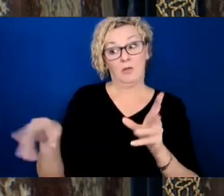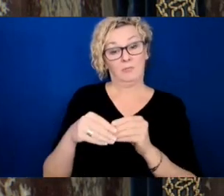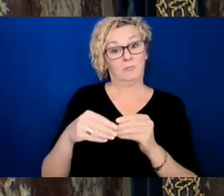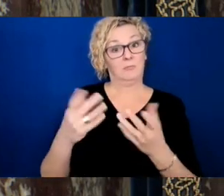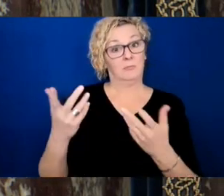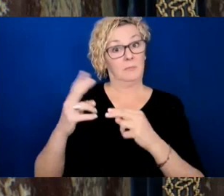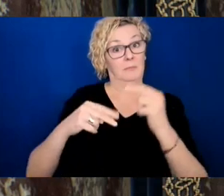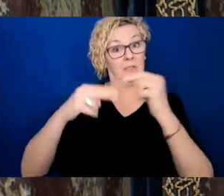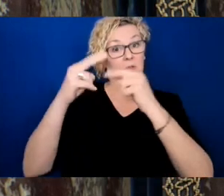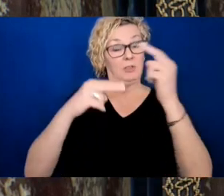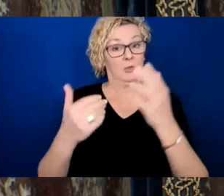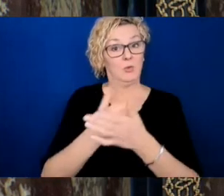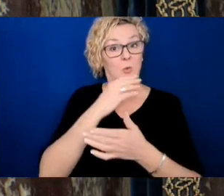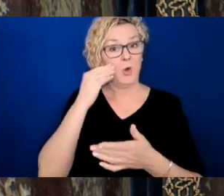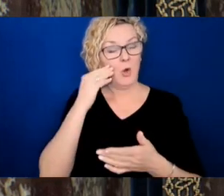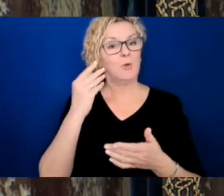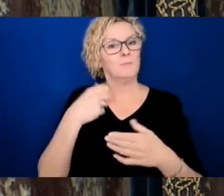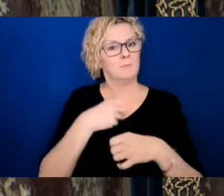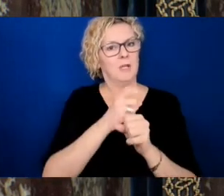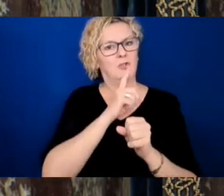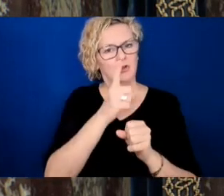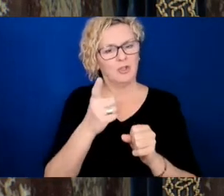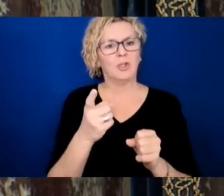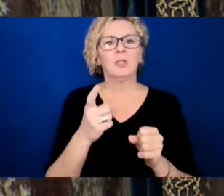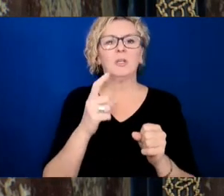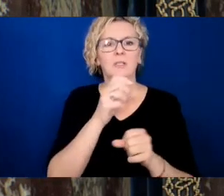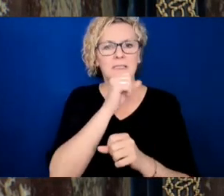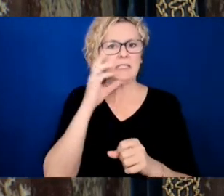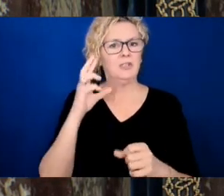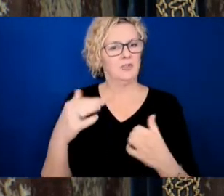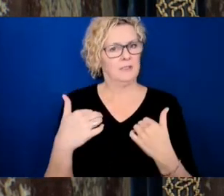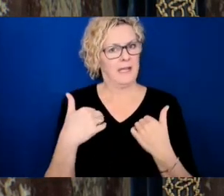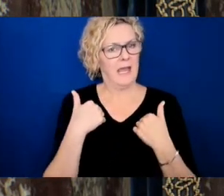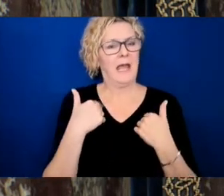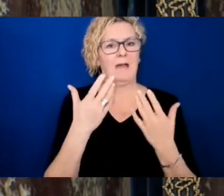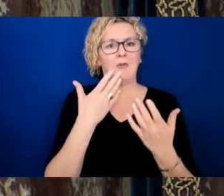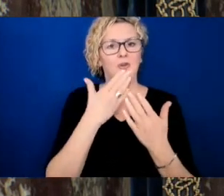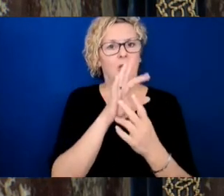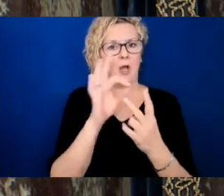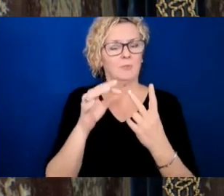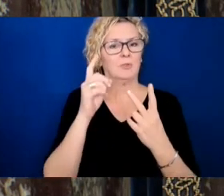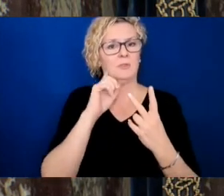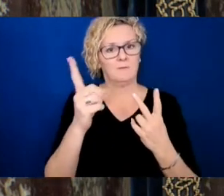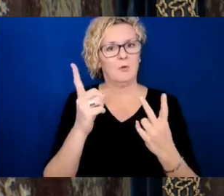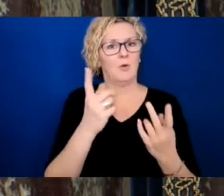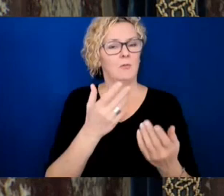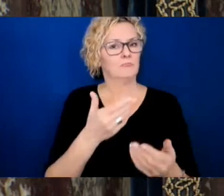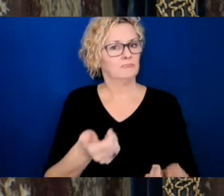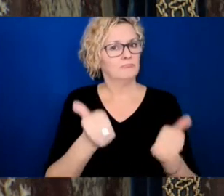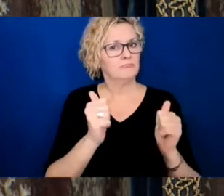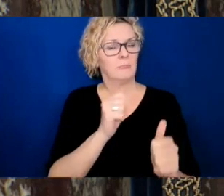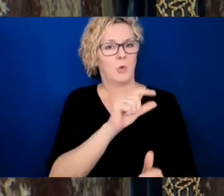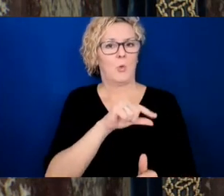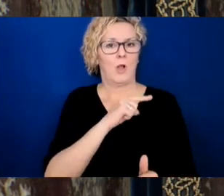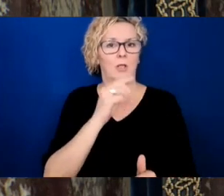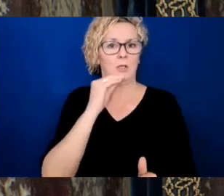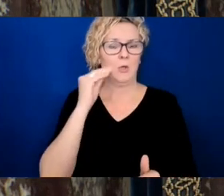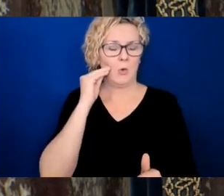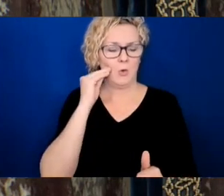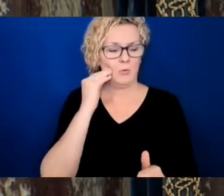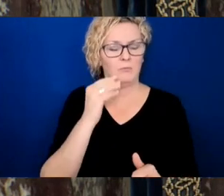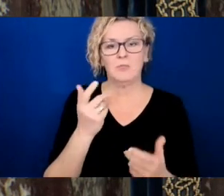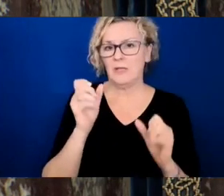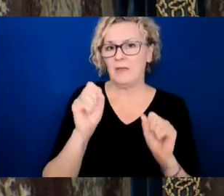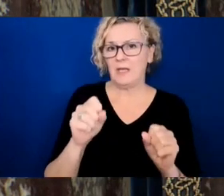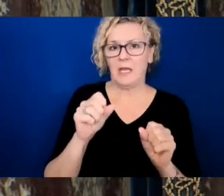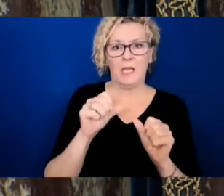of good quality, affordable homes for the seniors that are in Cloverdale so they can continue to afford to live here in our community.